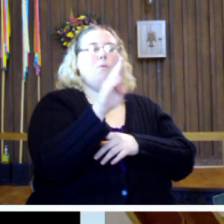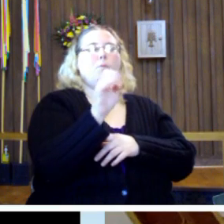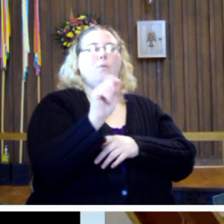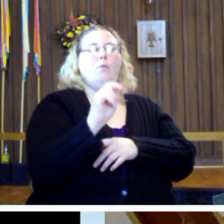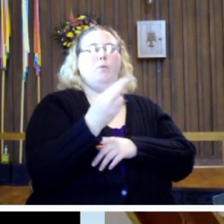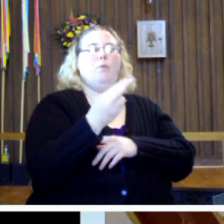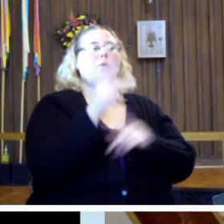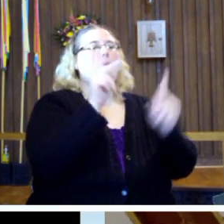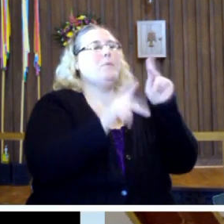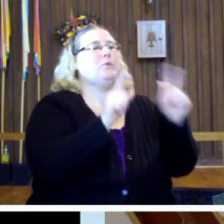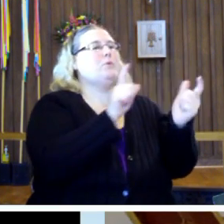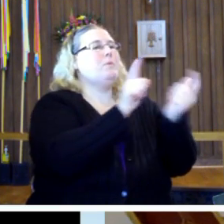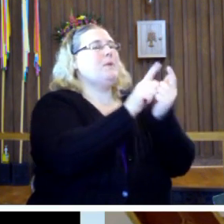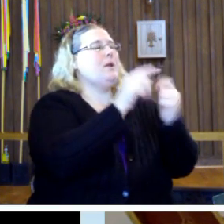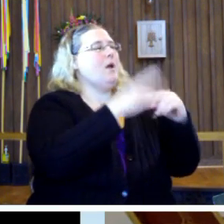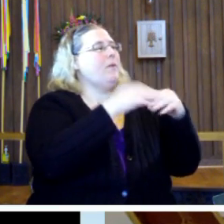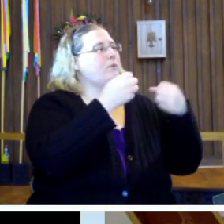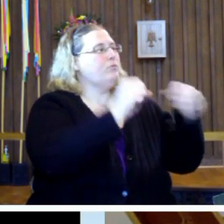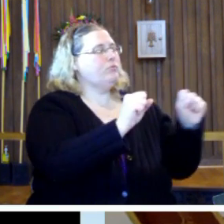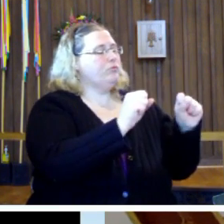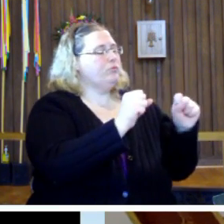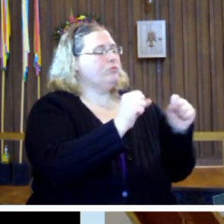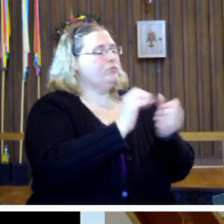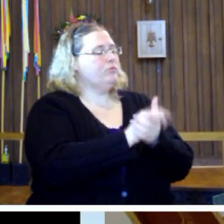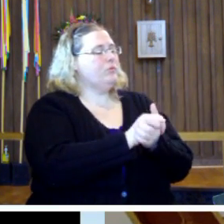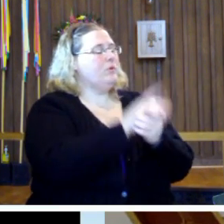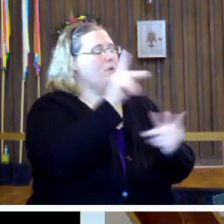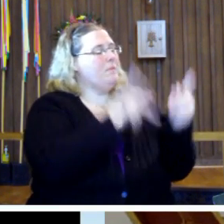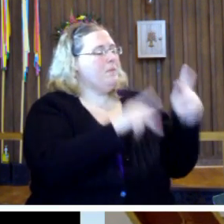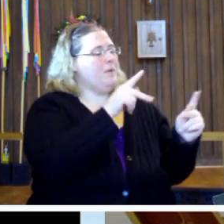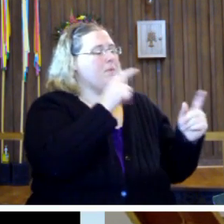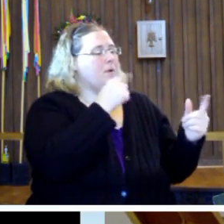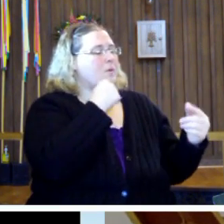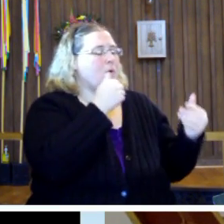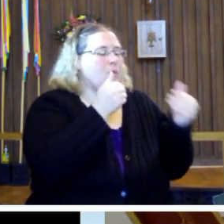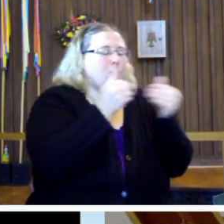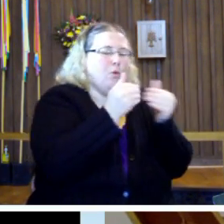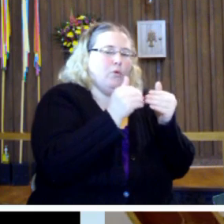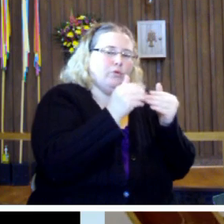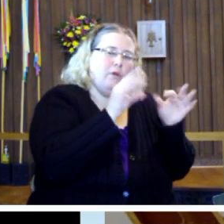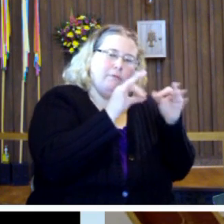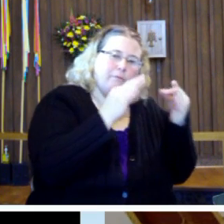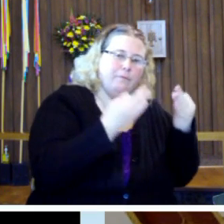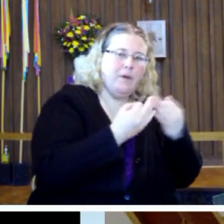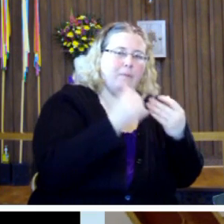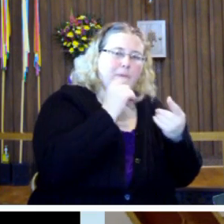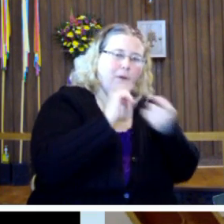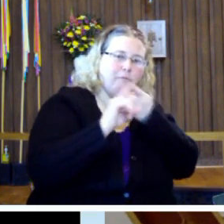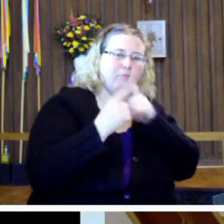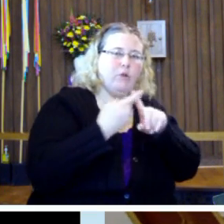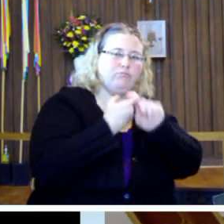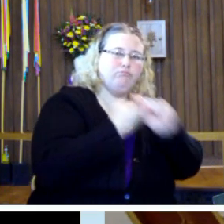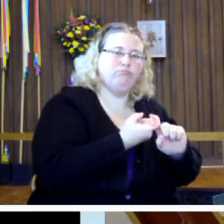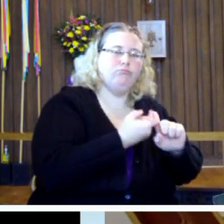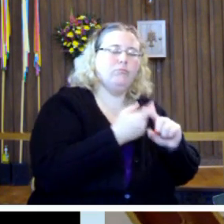person we meet on the street, the people that we're closest to, the people that we come together and worship